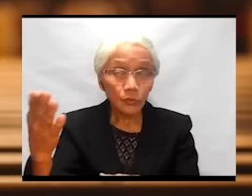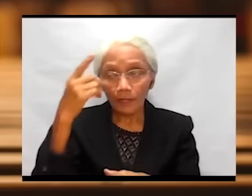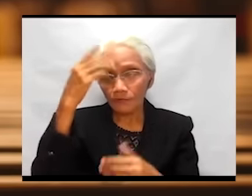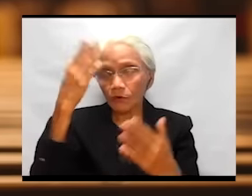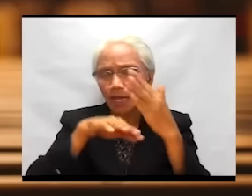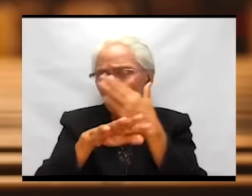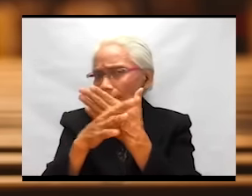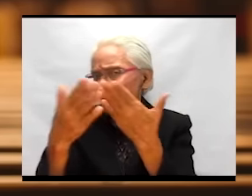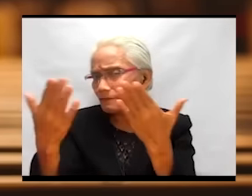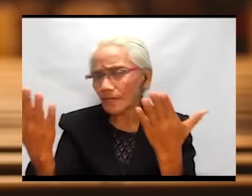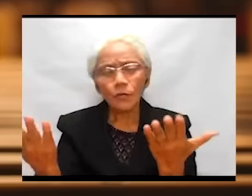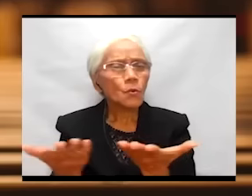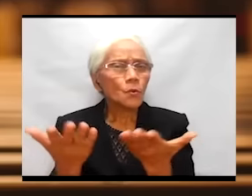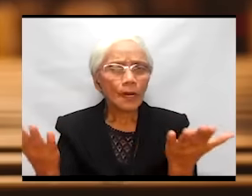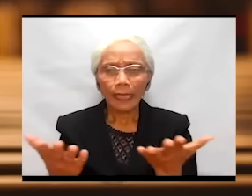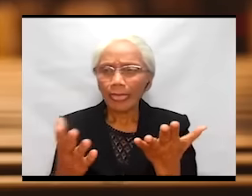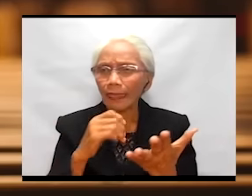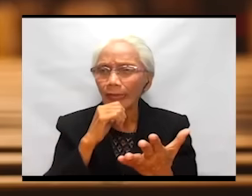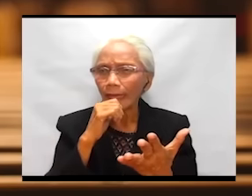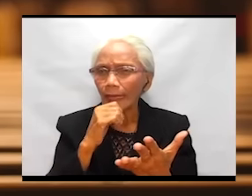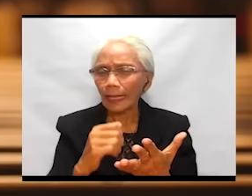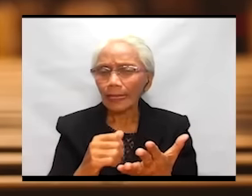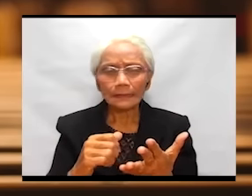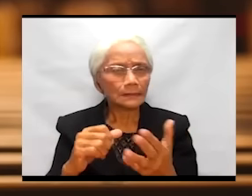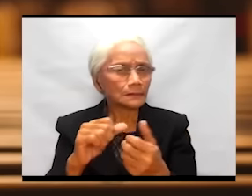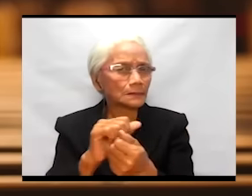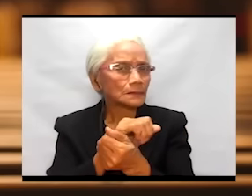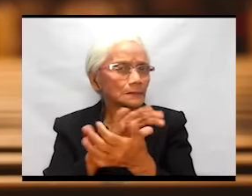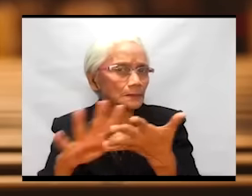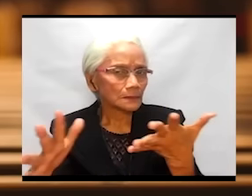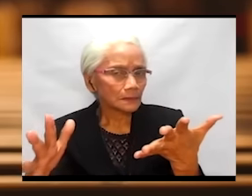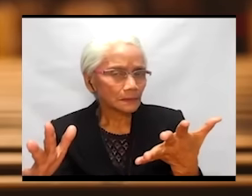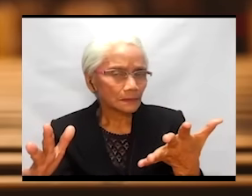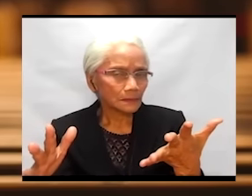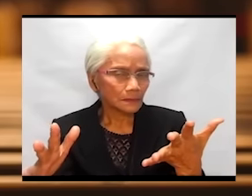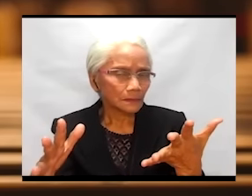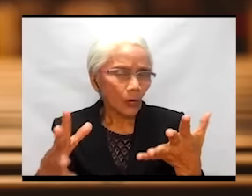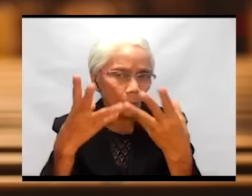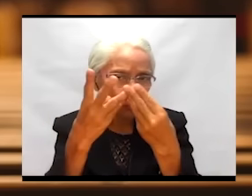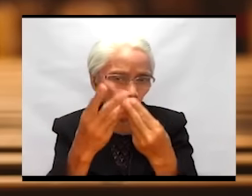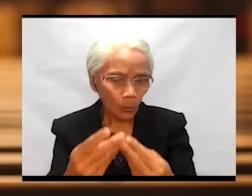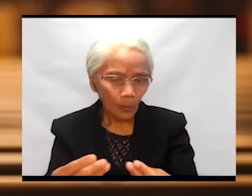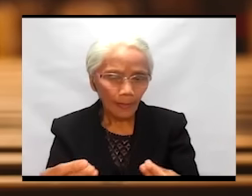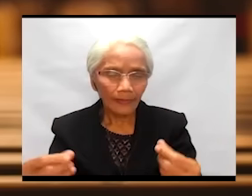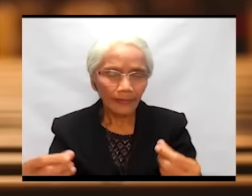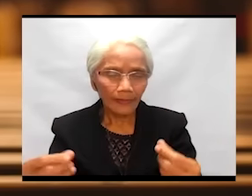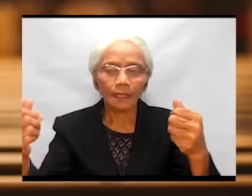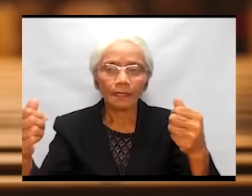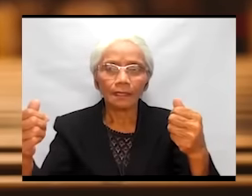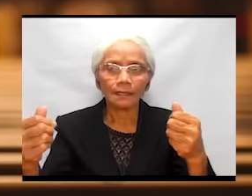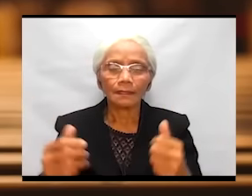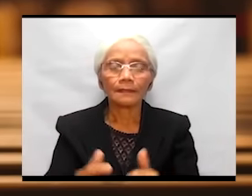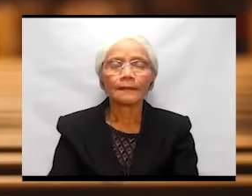where they cannot decay or spoil or fade away.